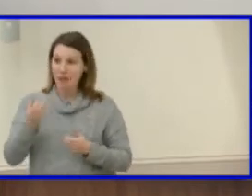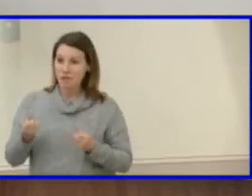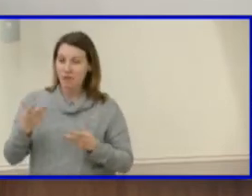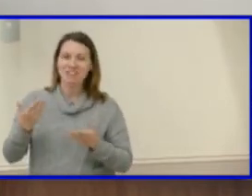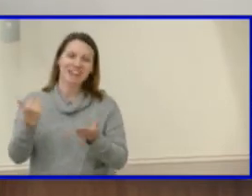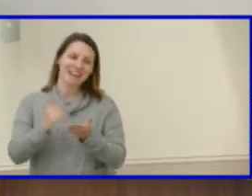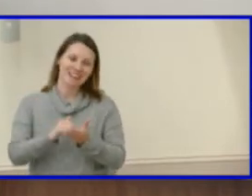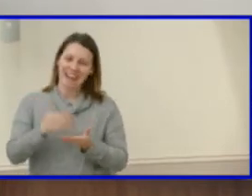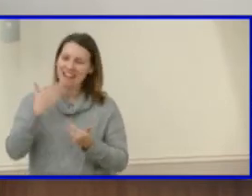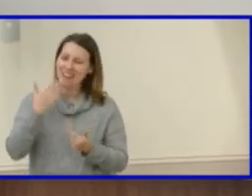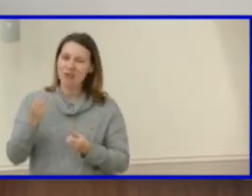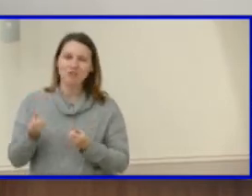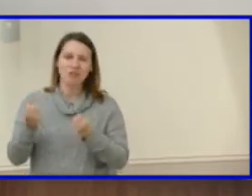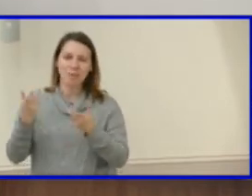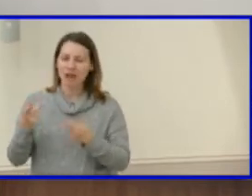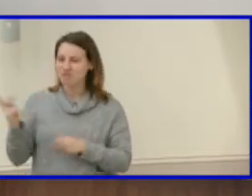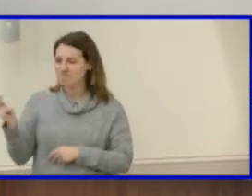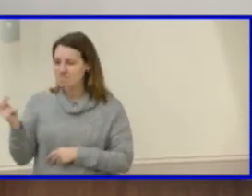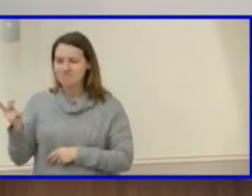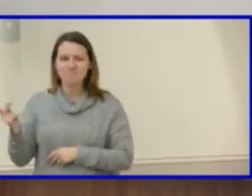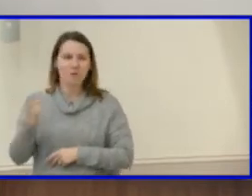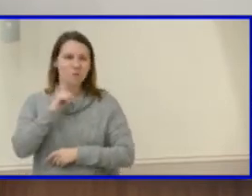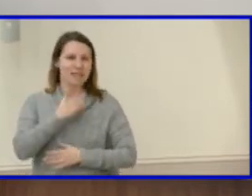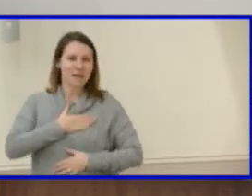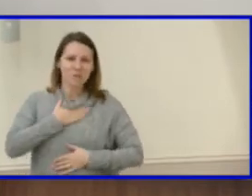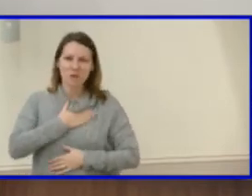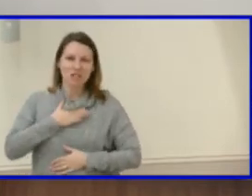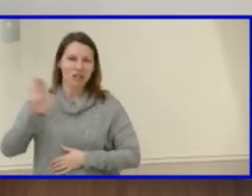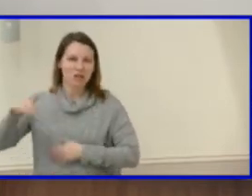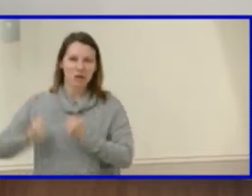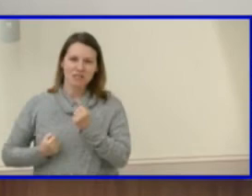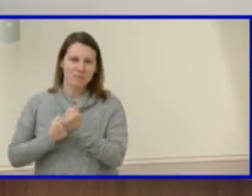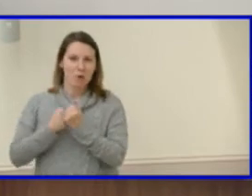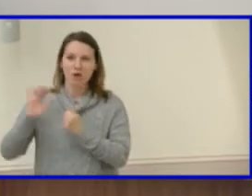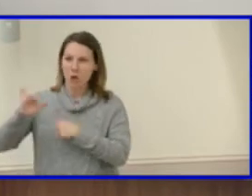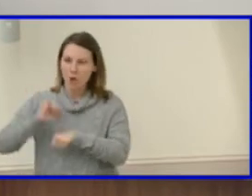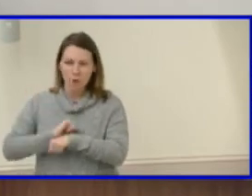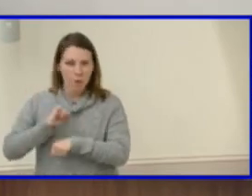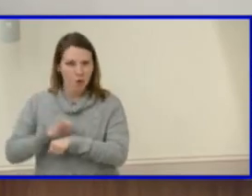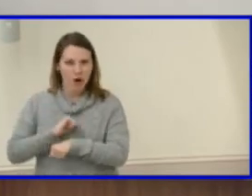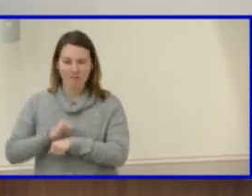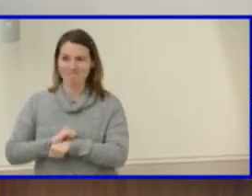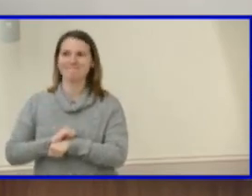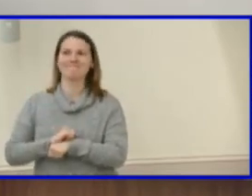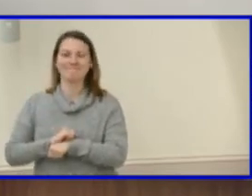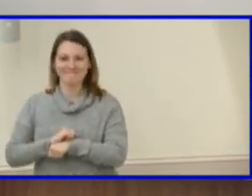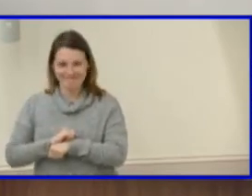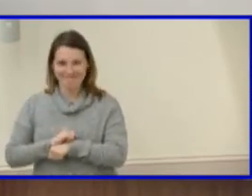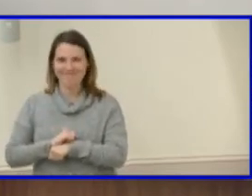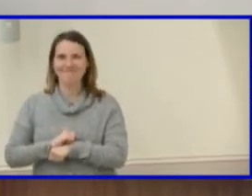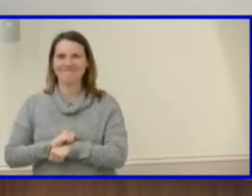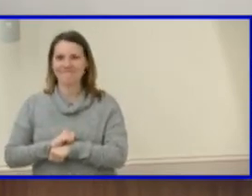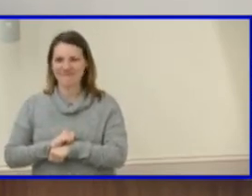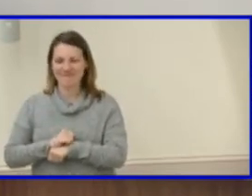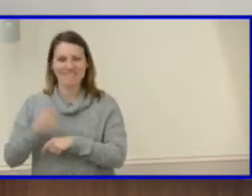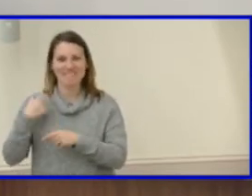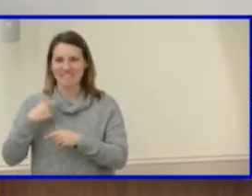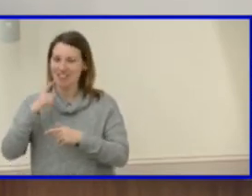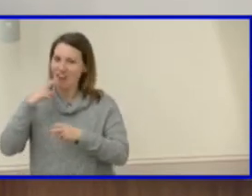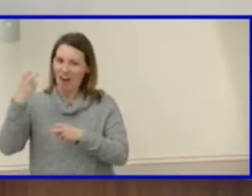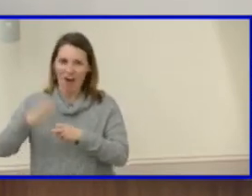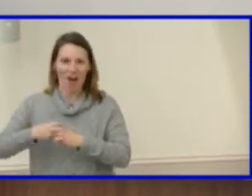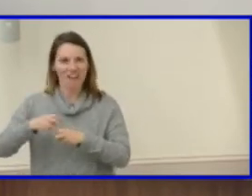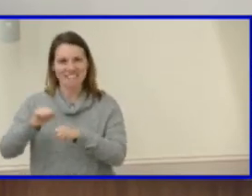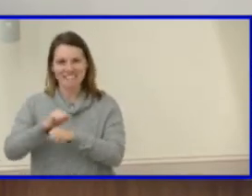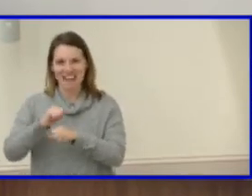um, thank you so much, Ms. Parker, Ms. Hughes. Um, we appreciate y'all's work. Um, as Ms. Shea stated, is definitely a heavy lip, a Herculean task. Look forward to